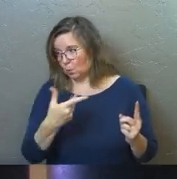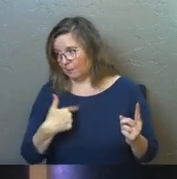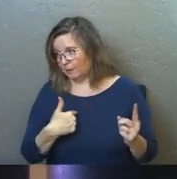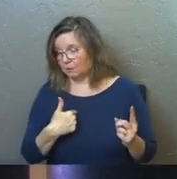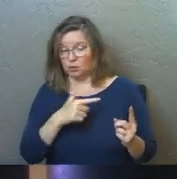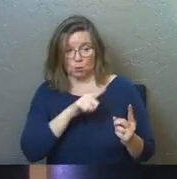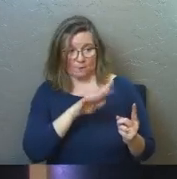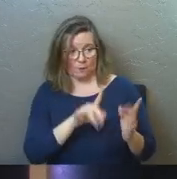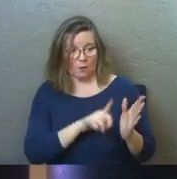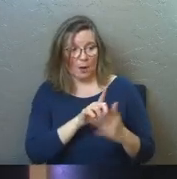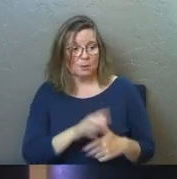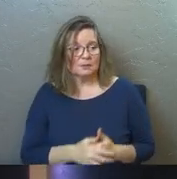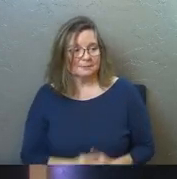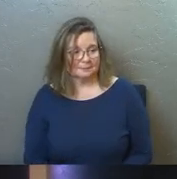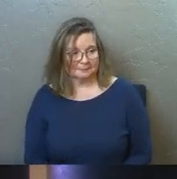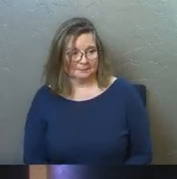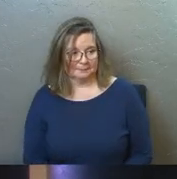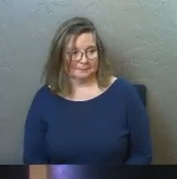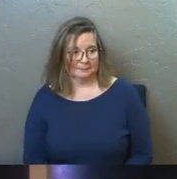24 hours.